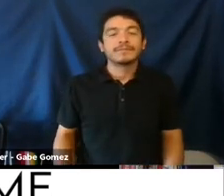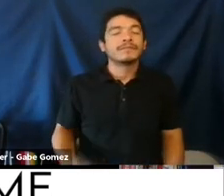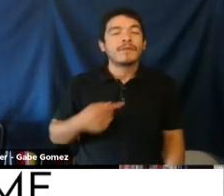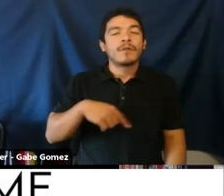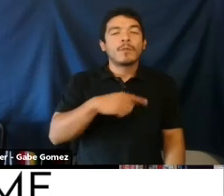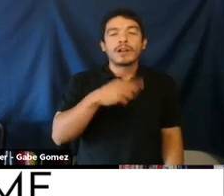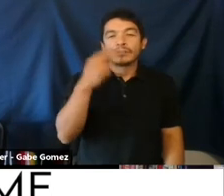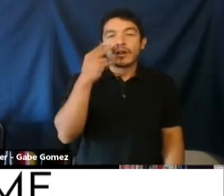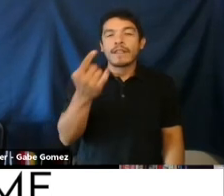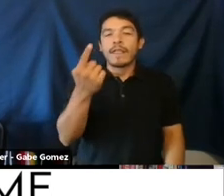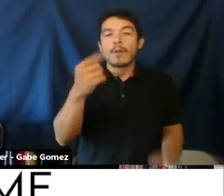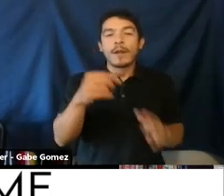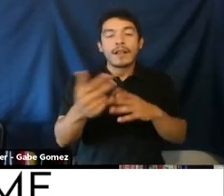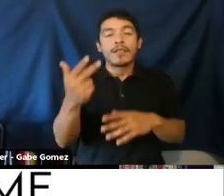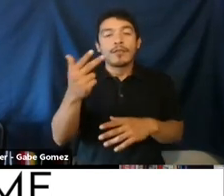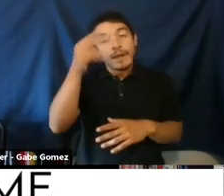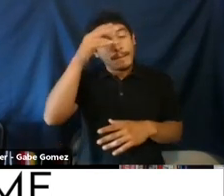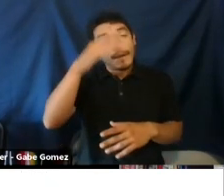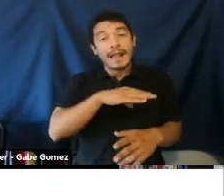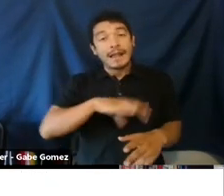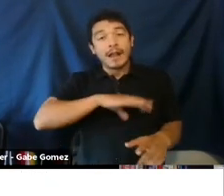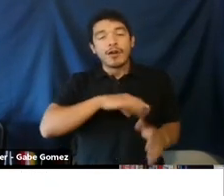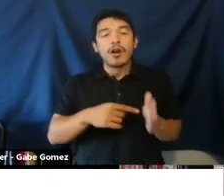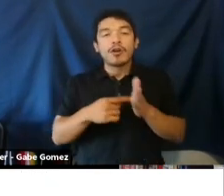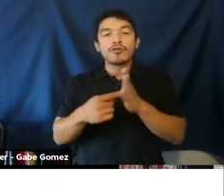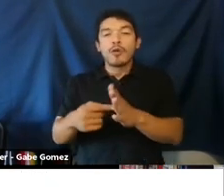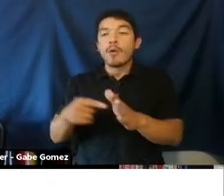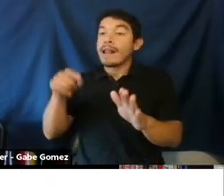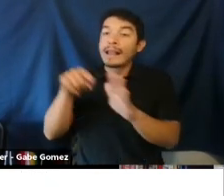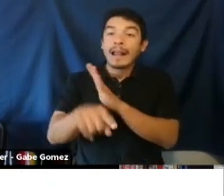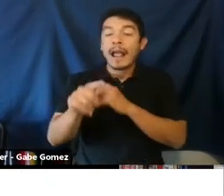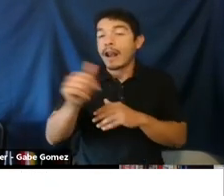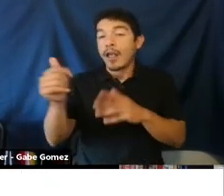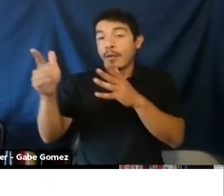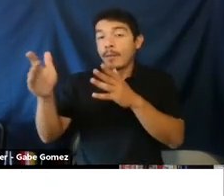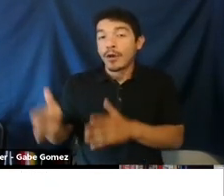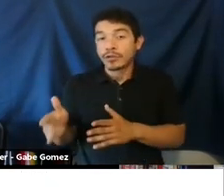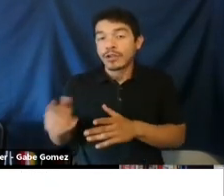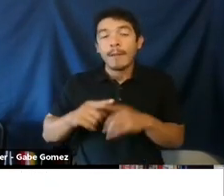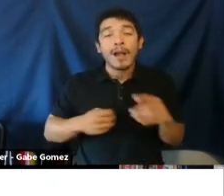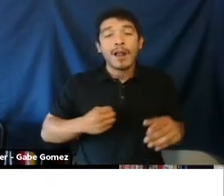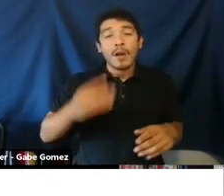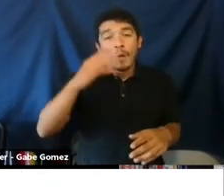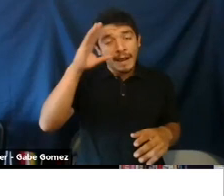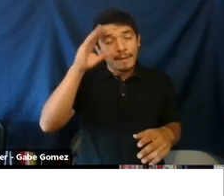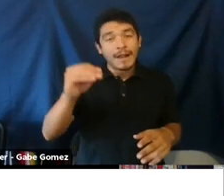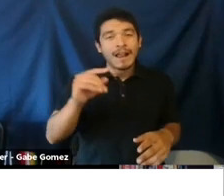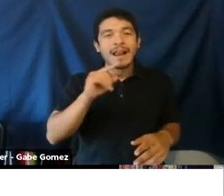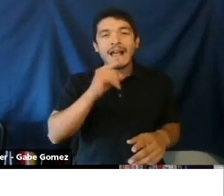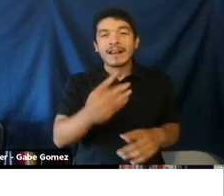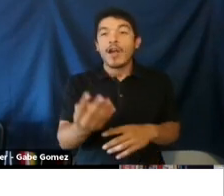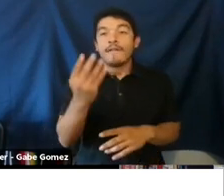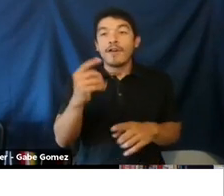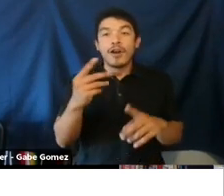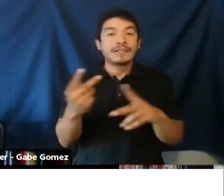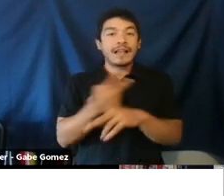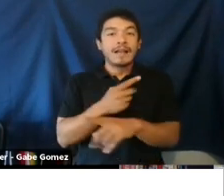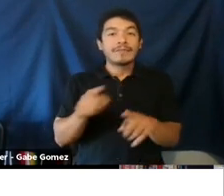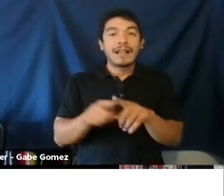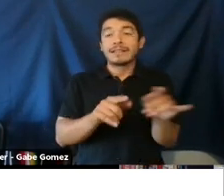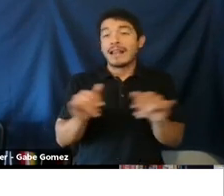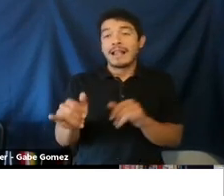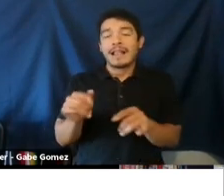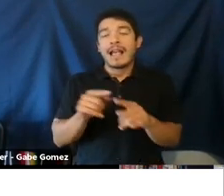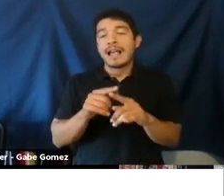characters are displayed in video games. We saw that one in three male characters are shown killing at least one other human,